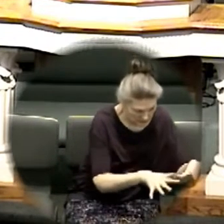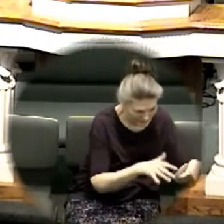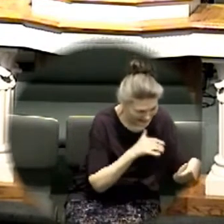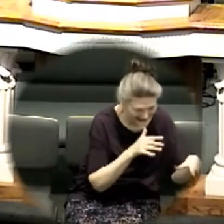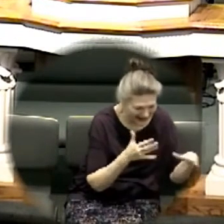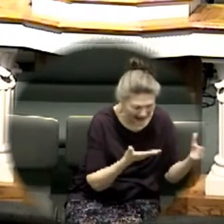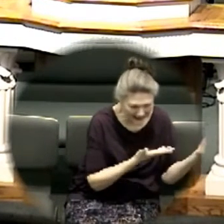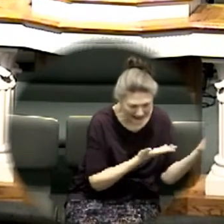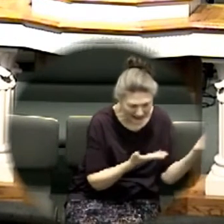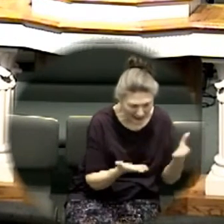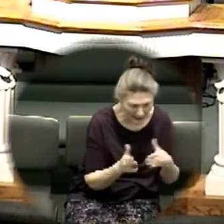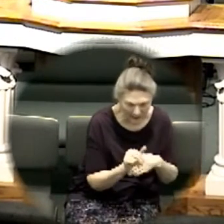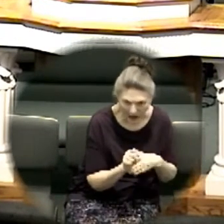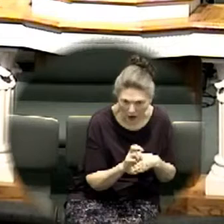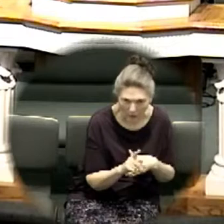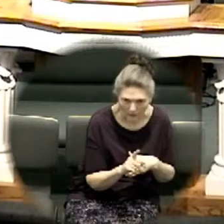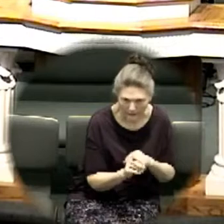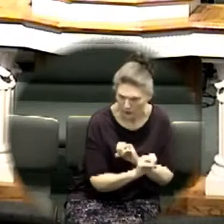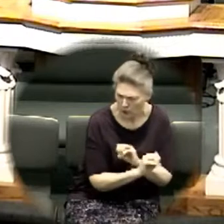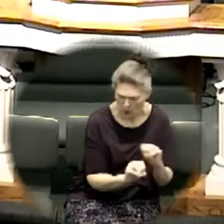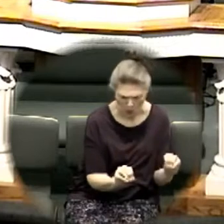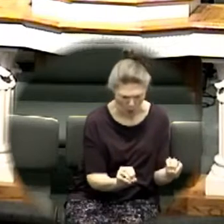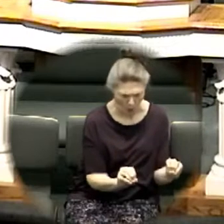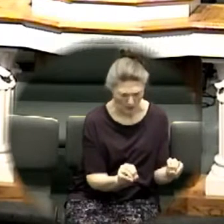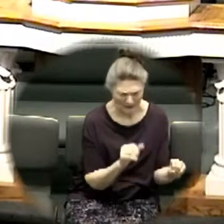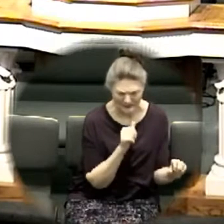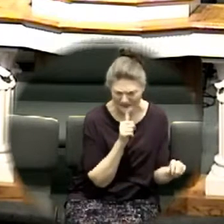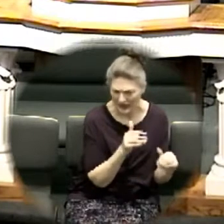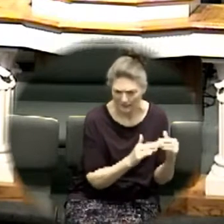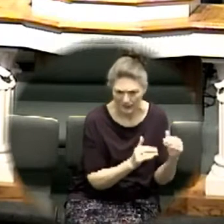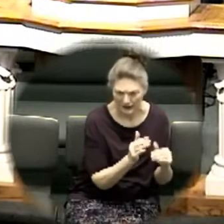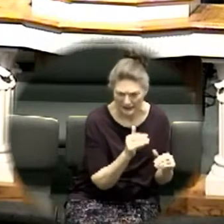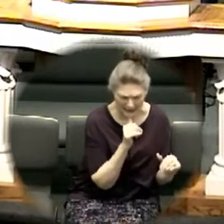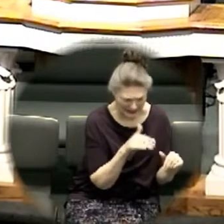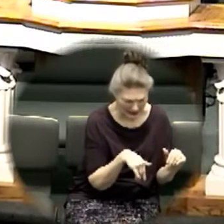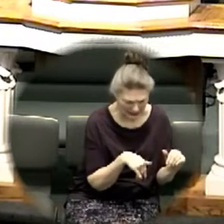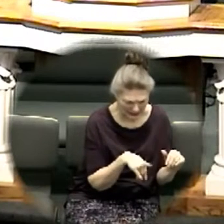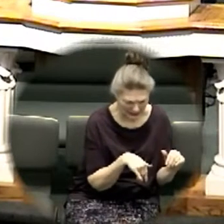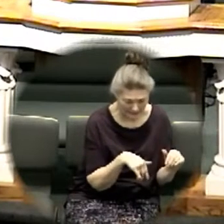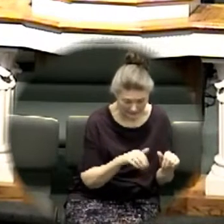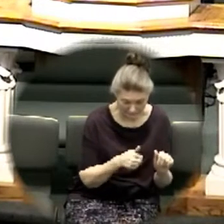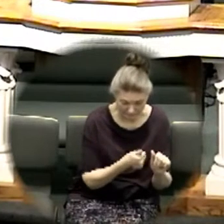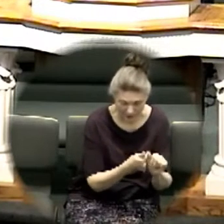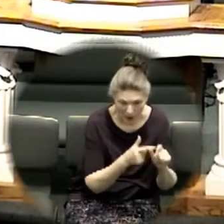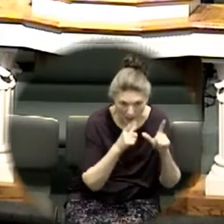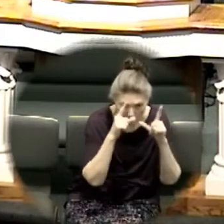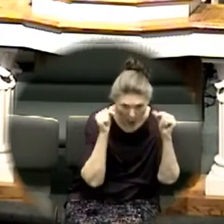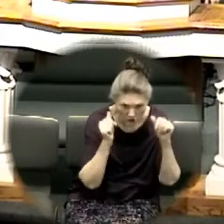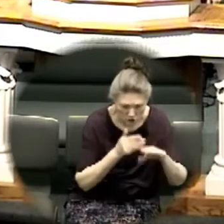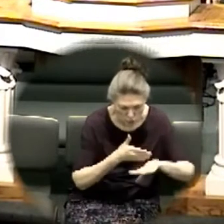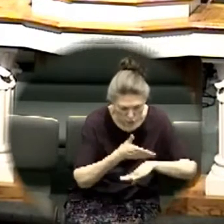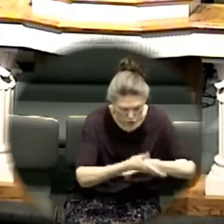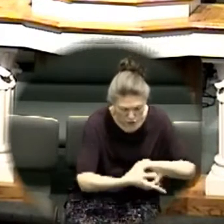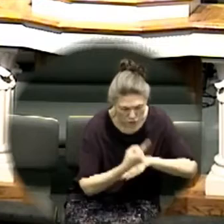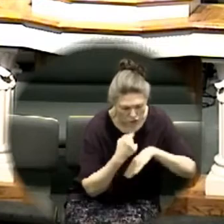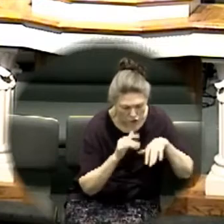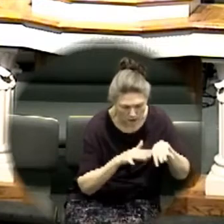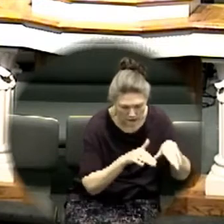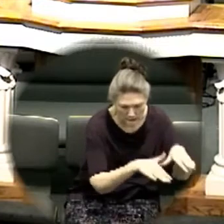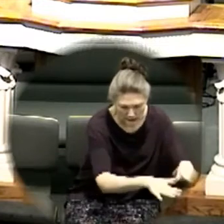they didn't have the ark yet so all they did was follow moses across the red sea